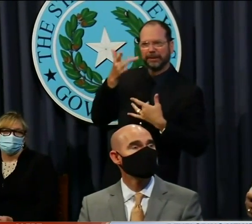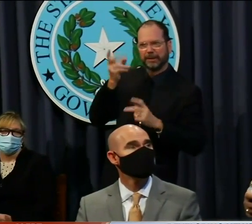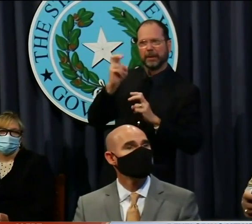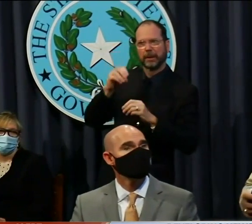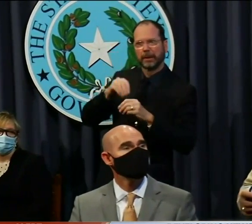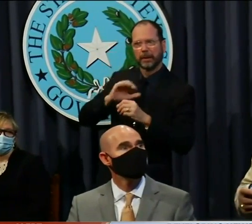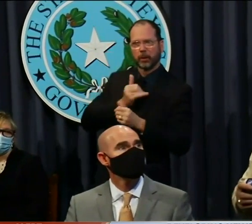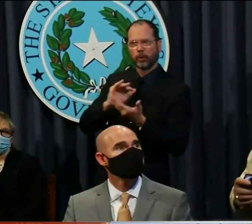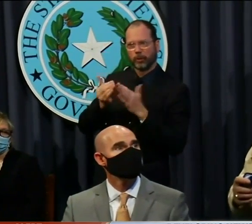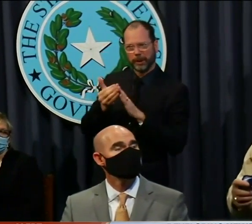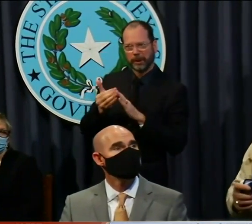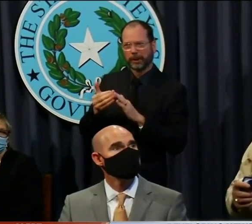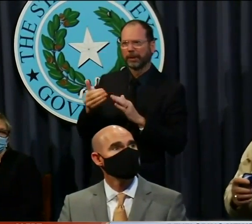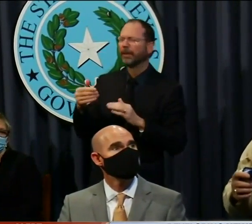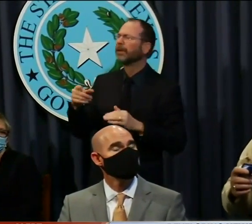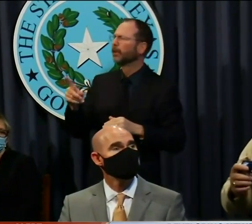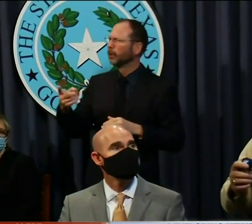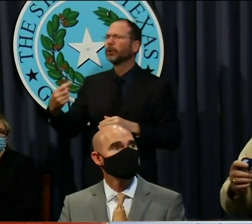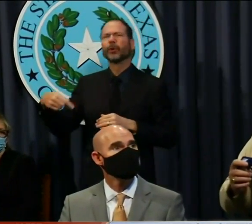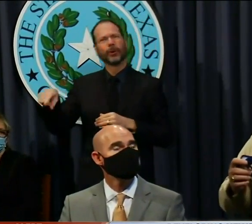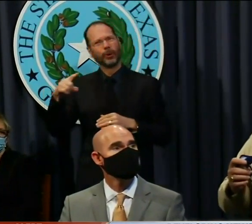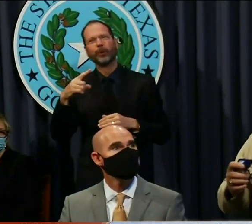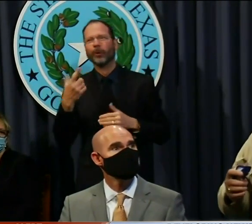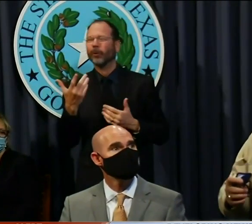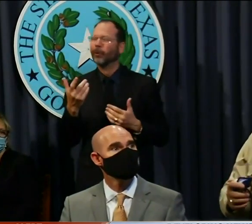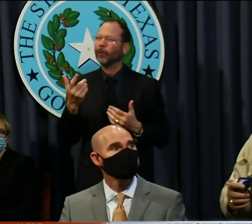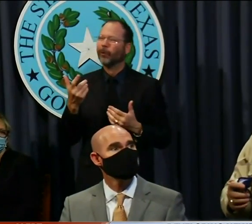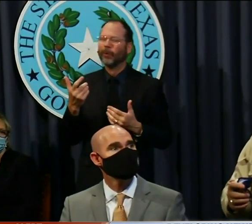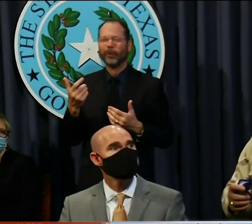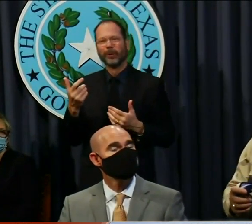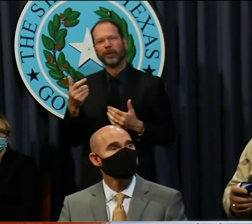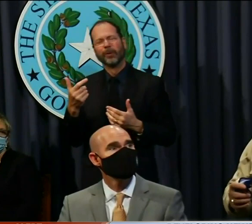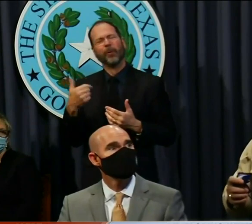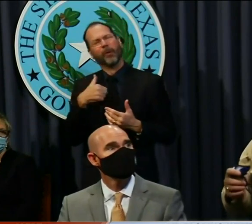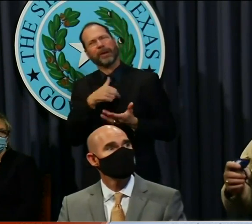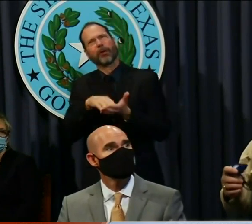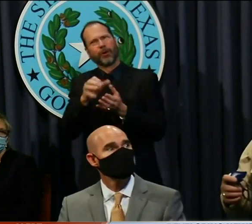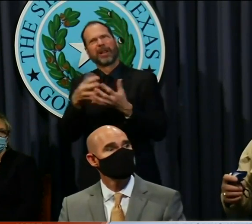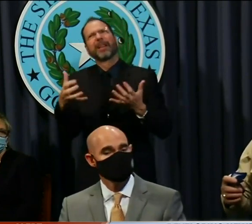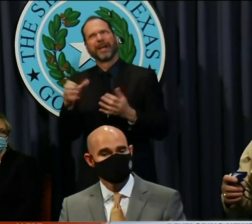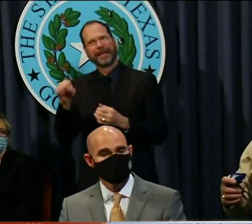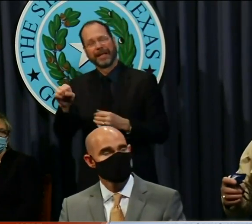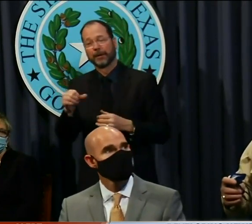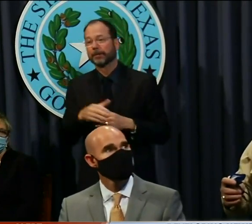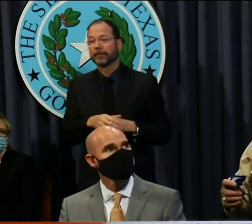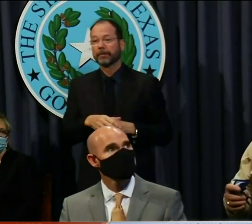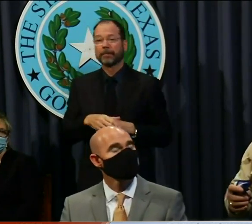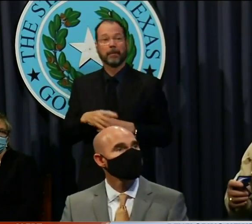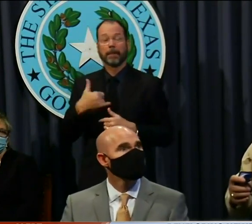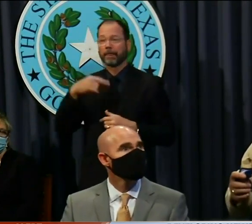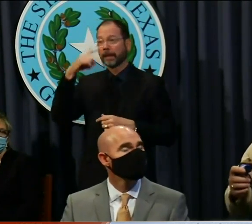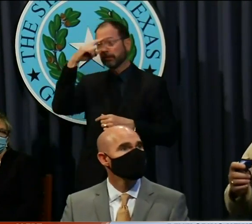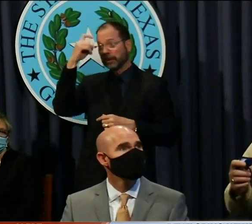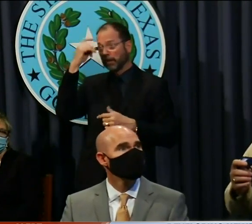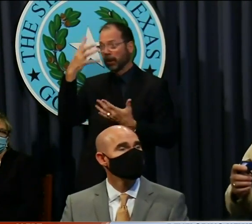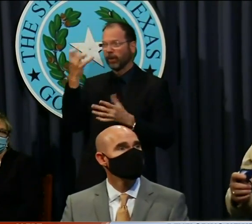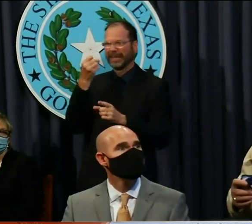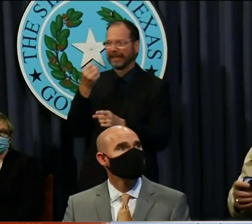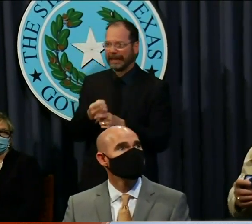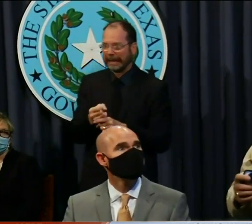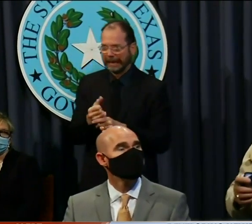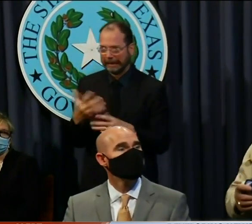communities. We should be very, we should learn a lot from this. The thing that the summer taught us was the